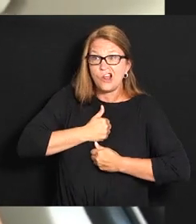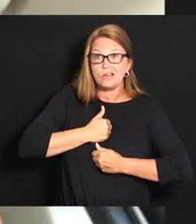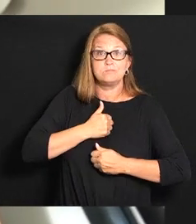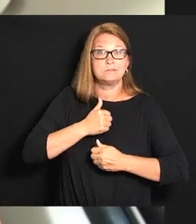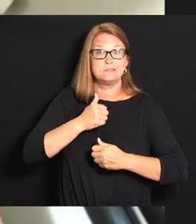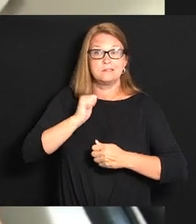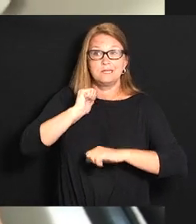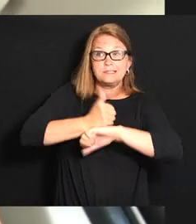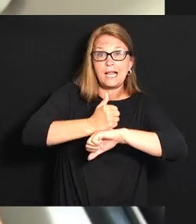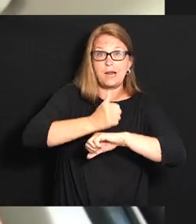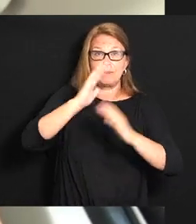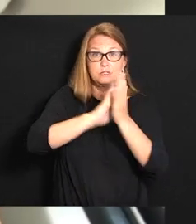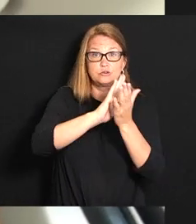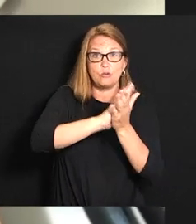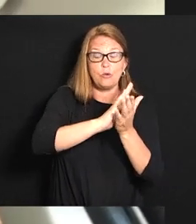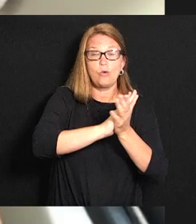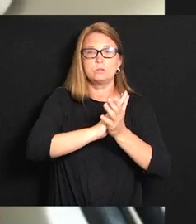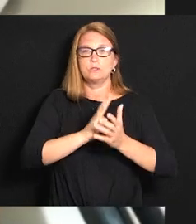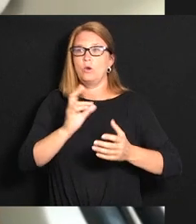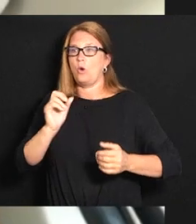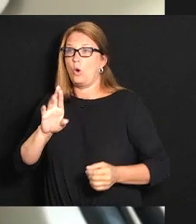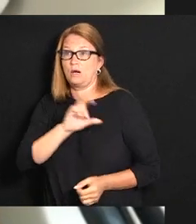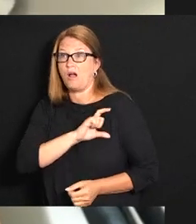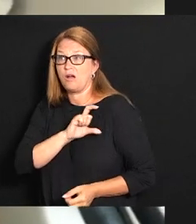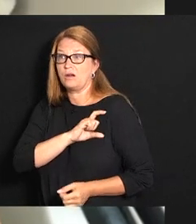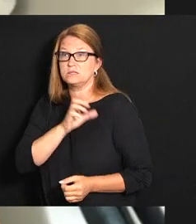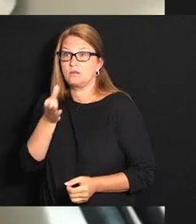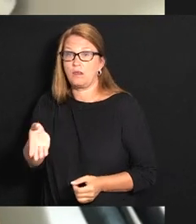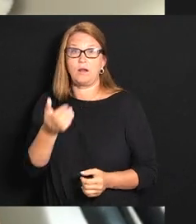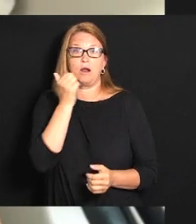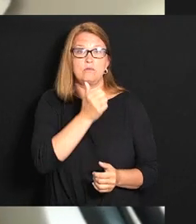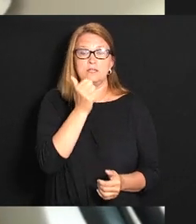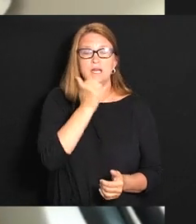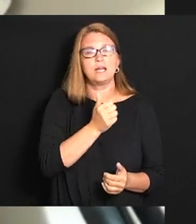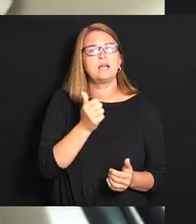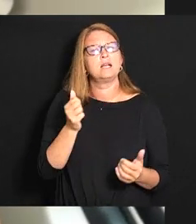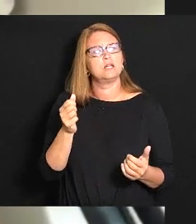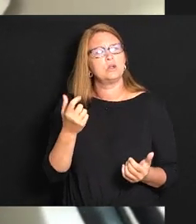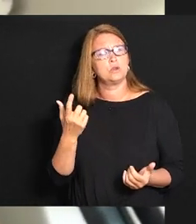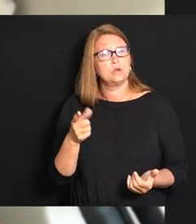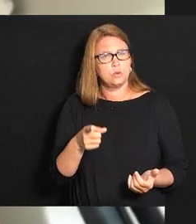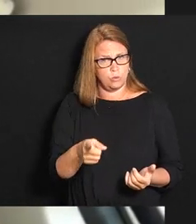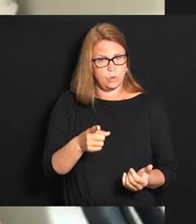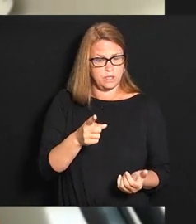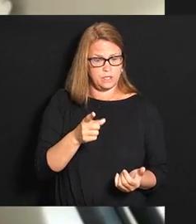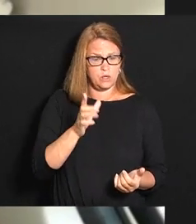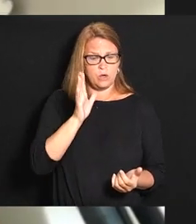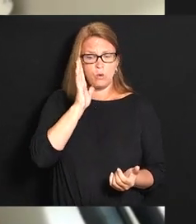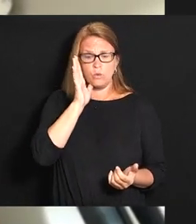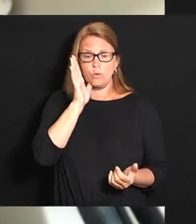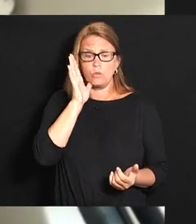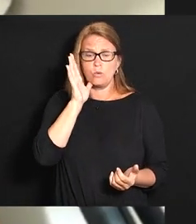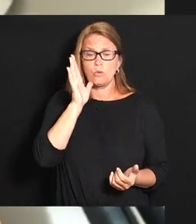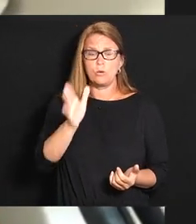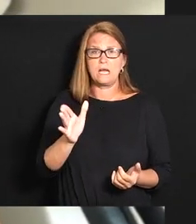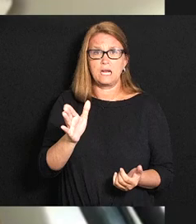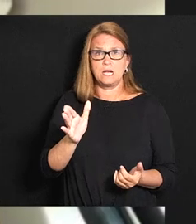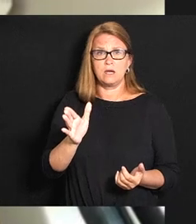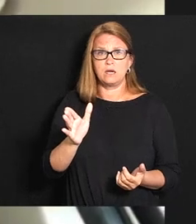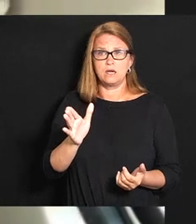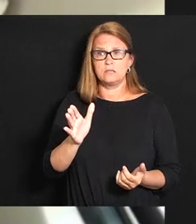I know PROs are at several schools but I don't think they're at every school also are you going to codify the 21 year old